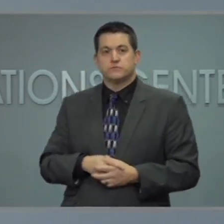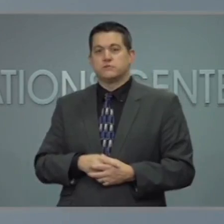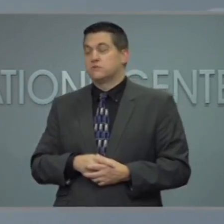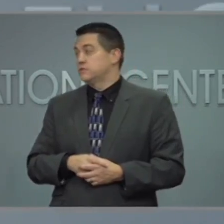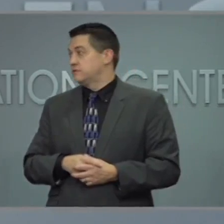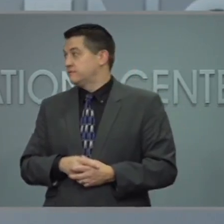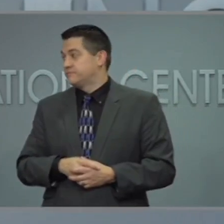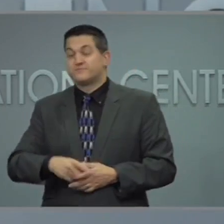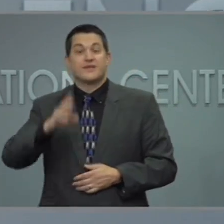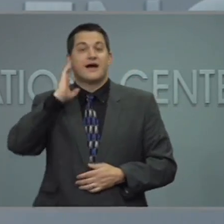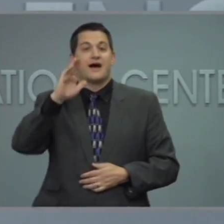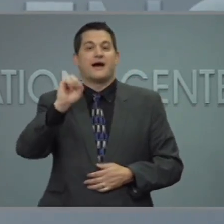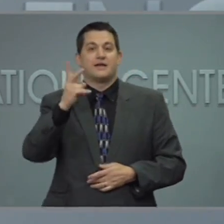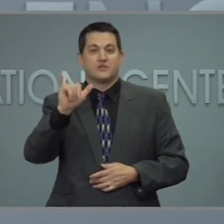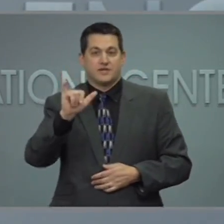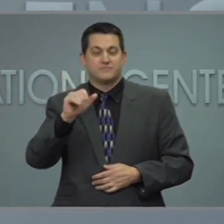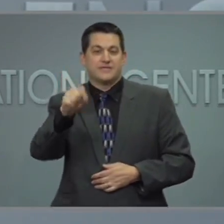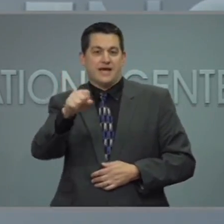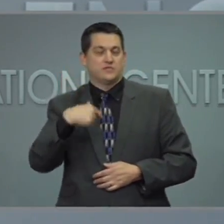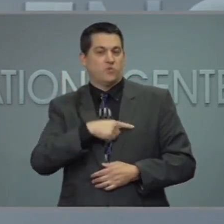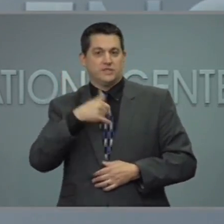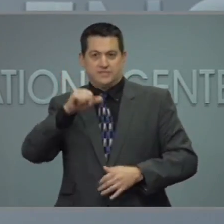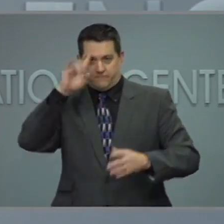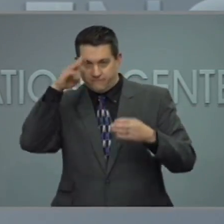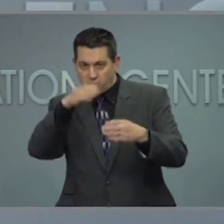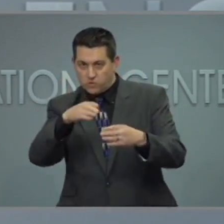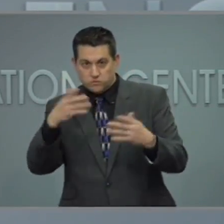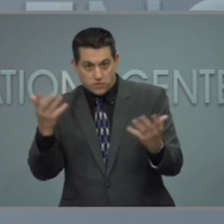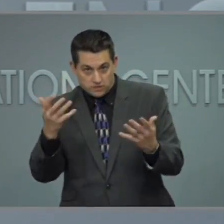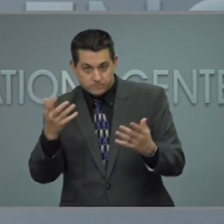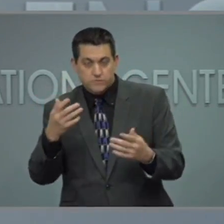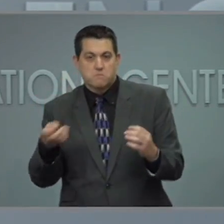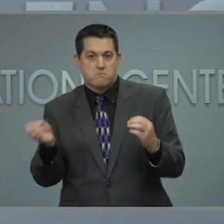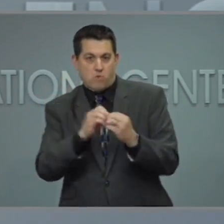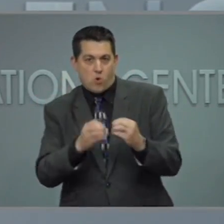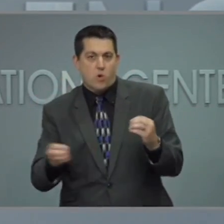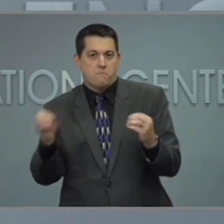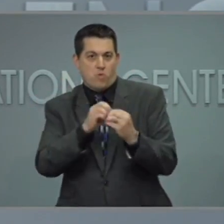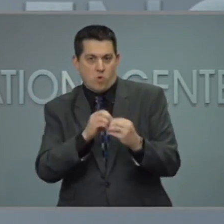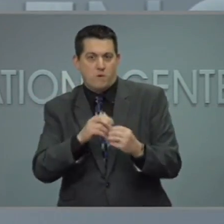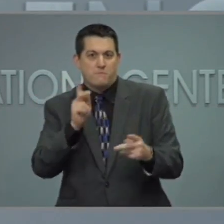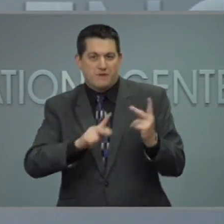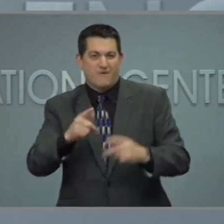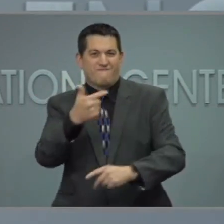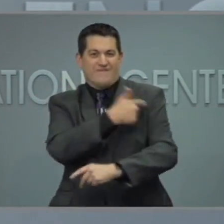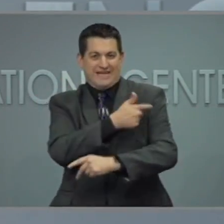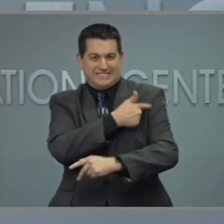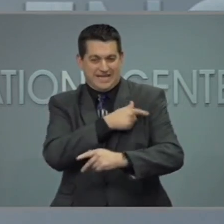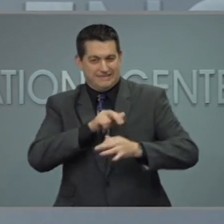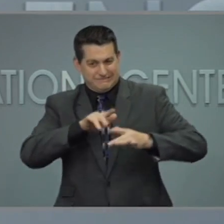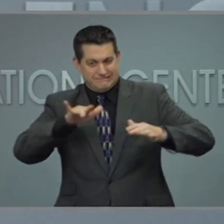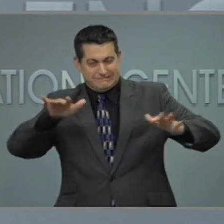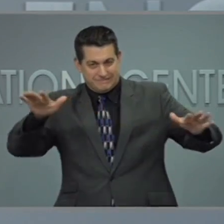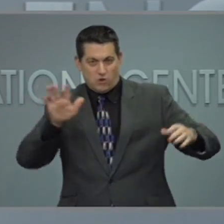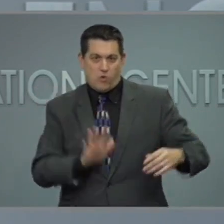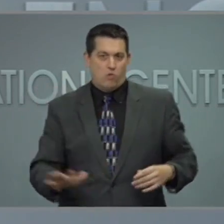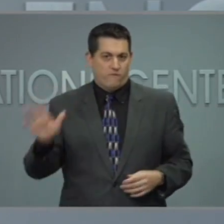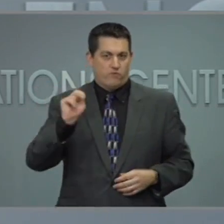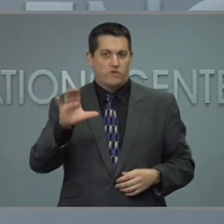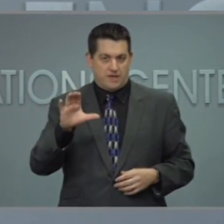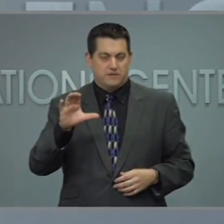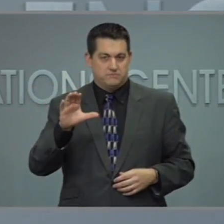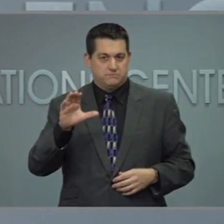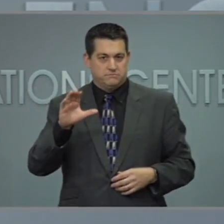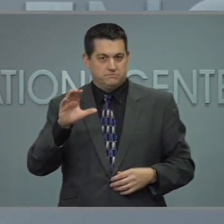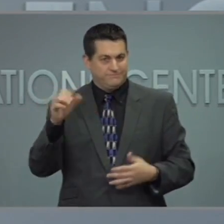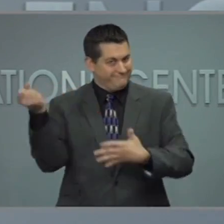Hi, Ashley. We are still very focused on making sure we can get more and more folks vaccinated across North Carolina. I think our